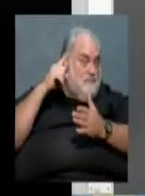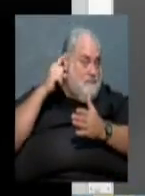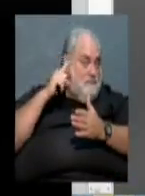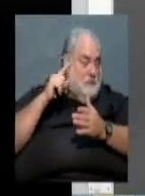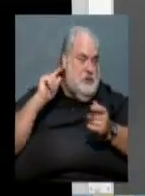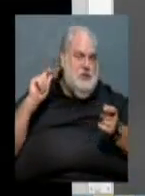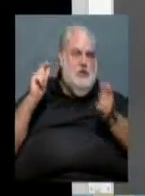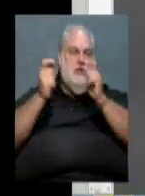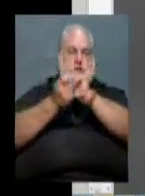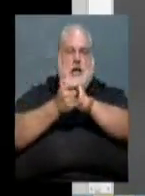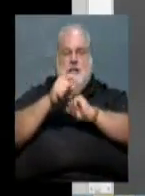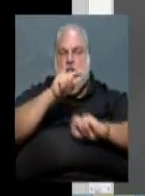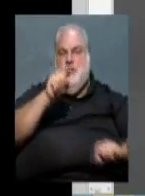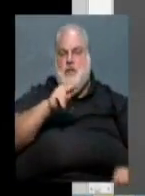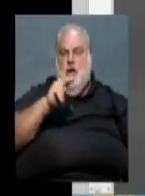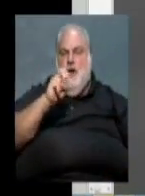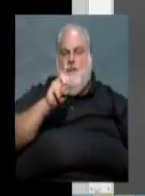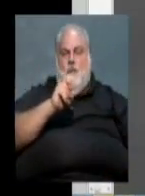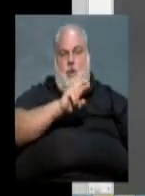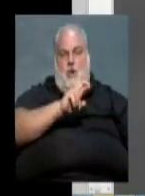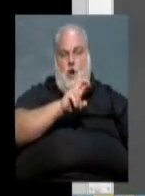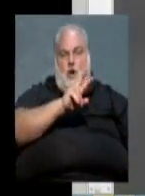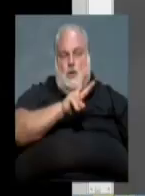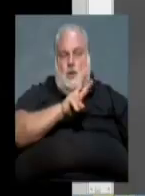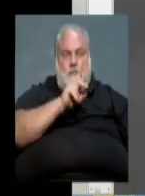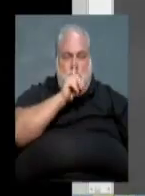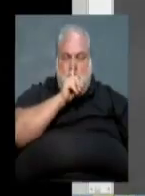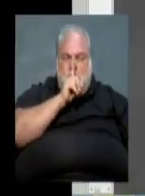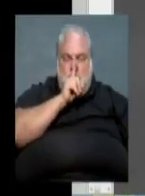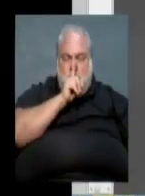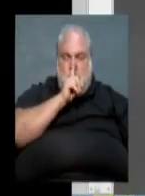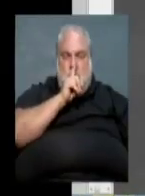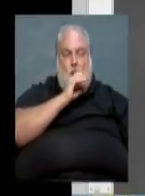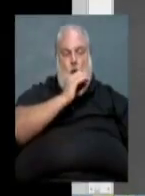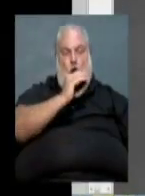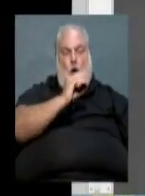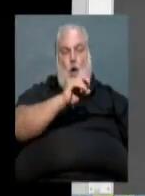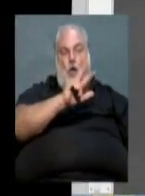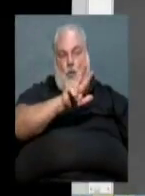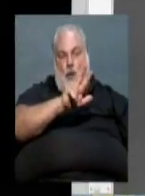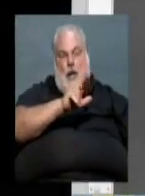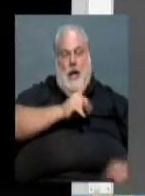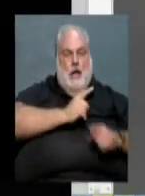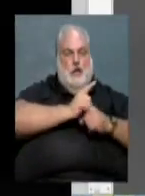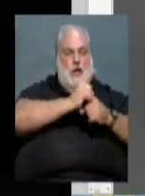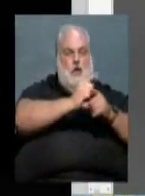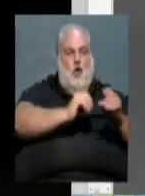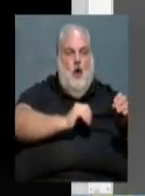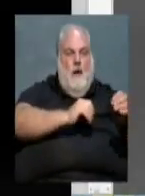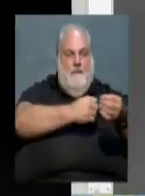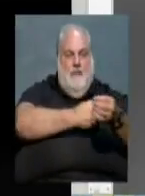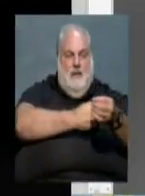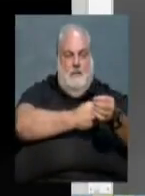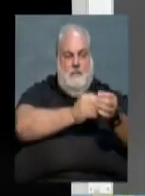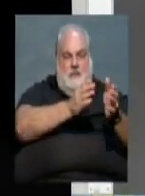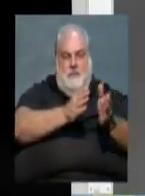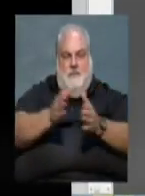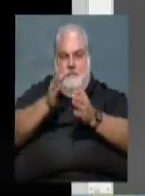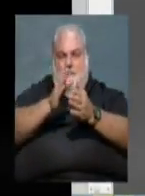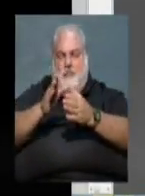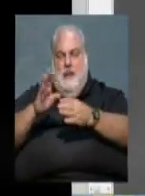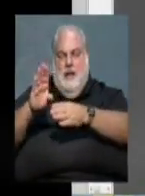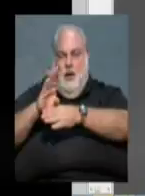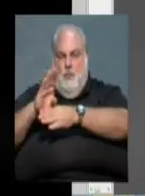three acres from R2 single family. No, excuse me, this one's 03 general office to plan commercial